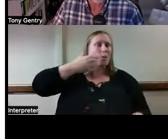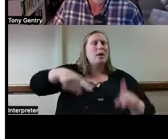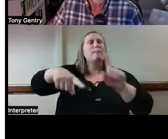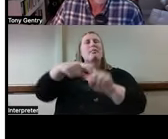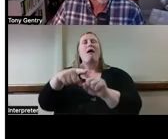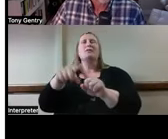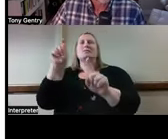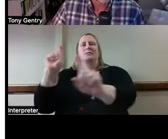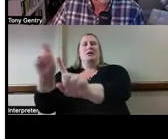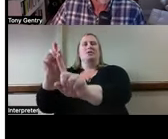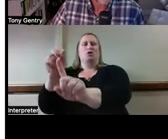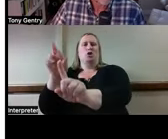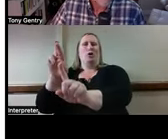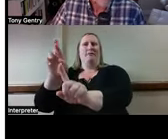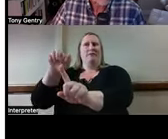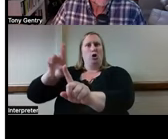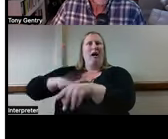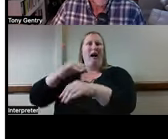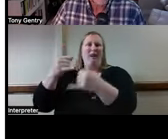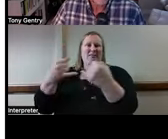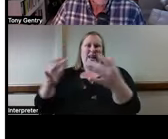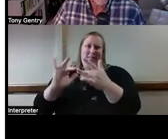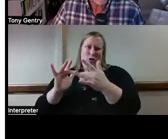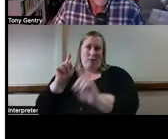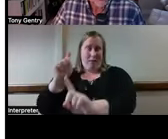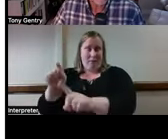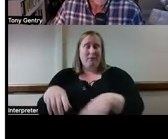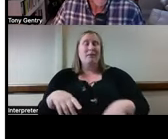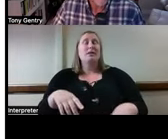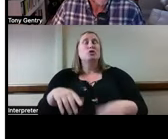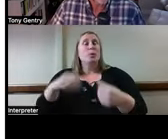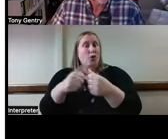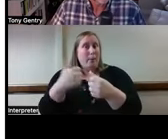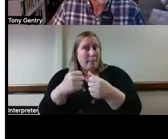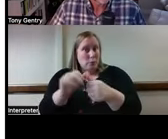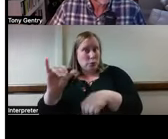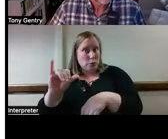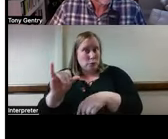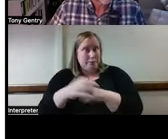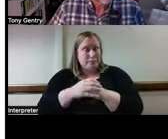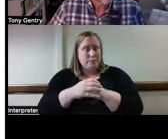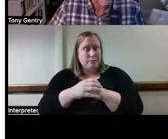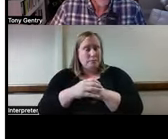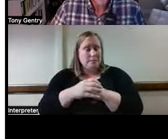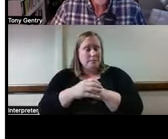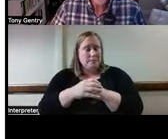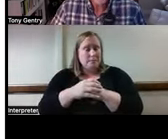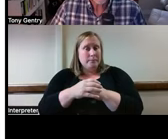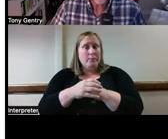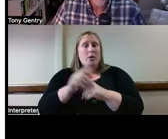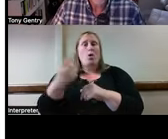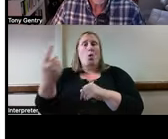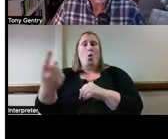internet. So what we have to keep in mind, and this is an ethical issue as well, is you're always